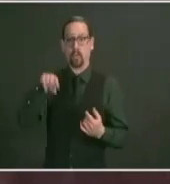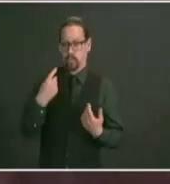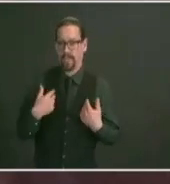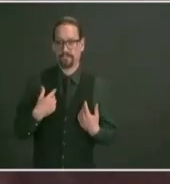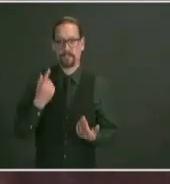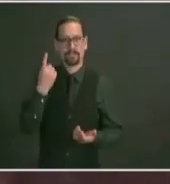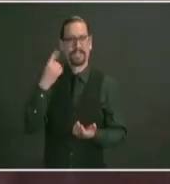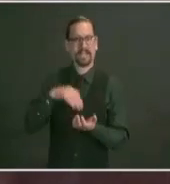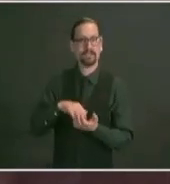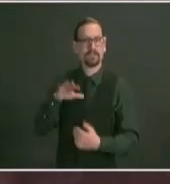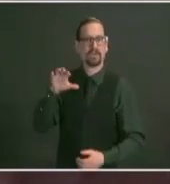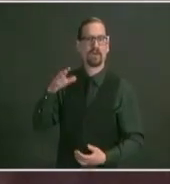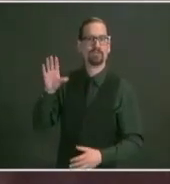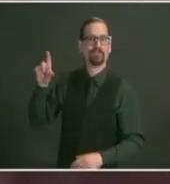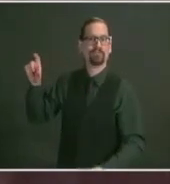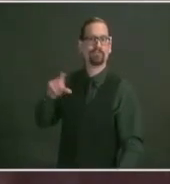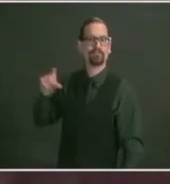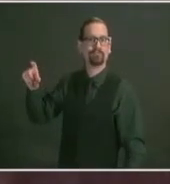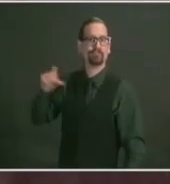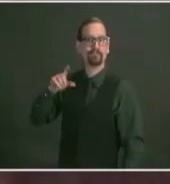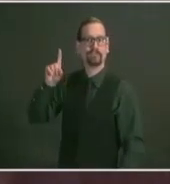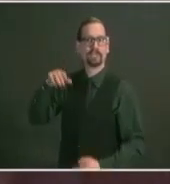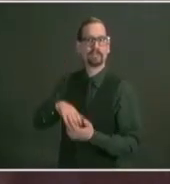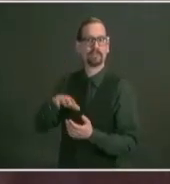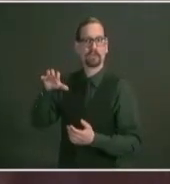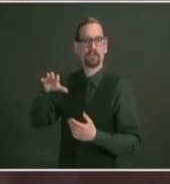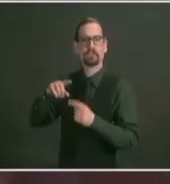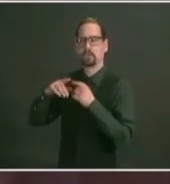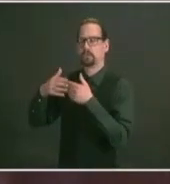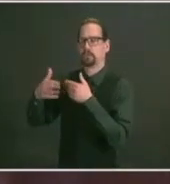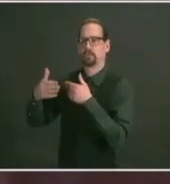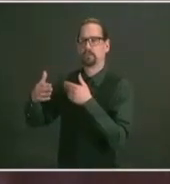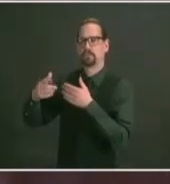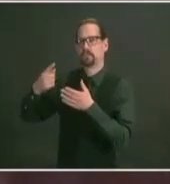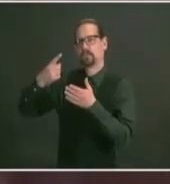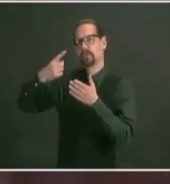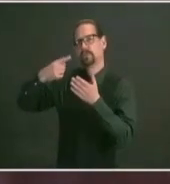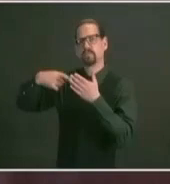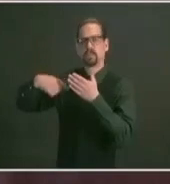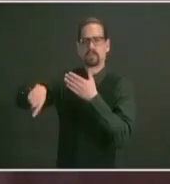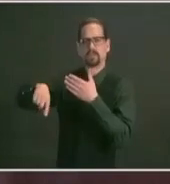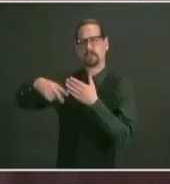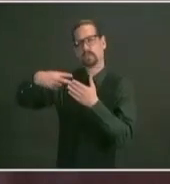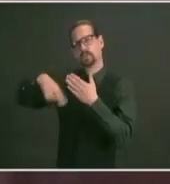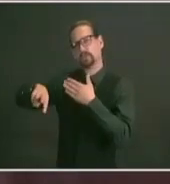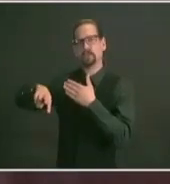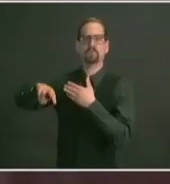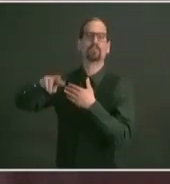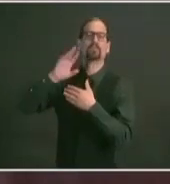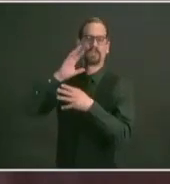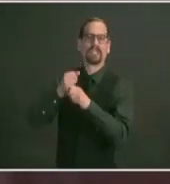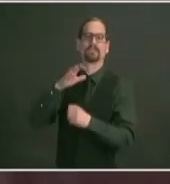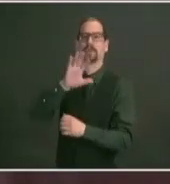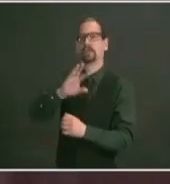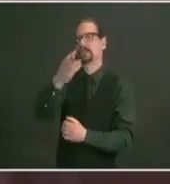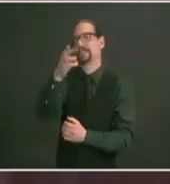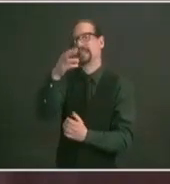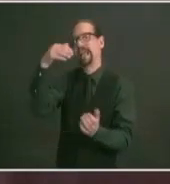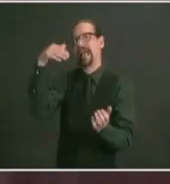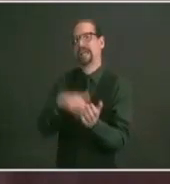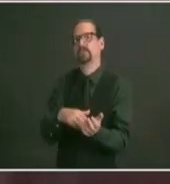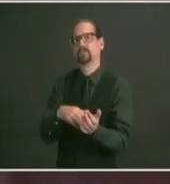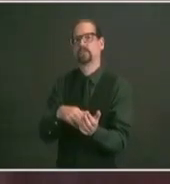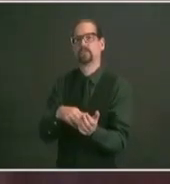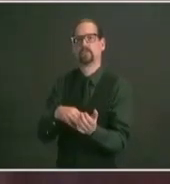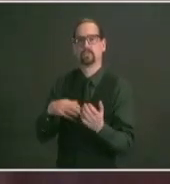increasing because we expect so much more vaccine we've continued to work hard to build out our capacity